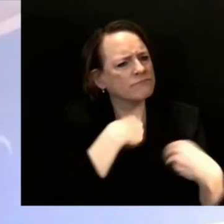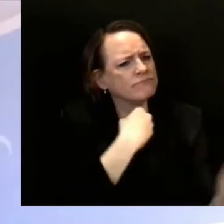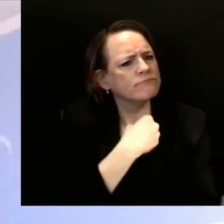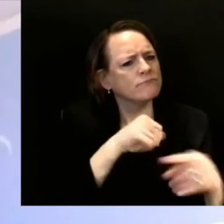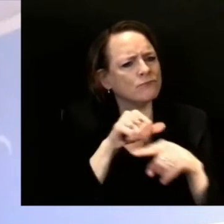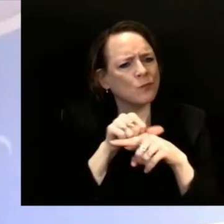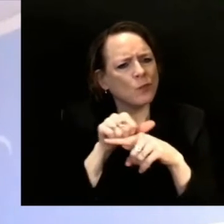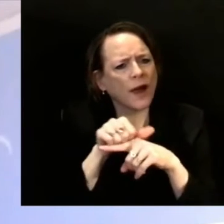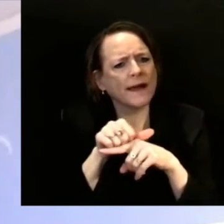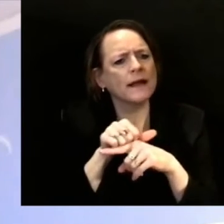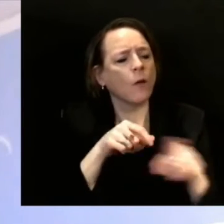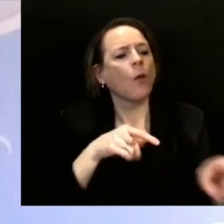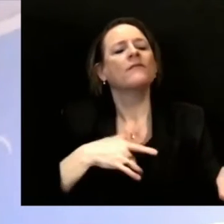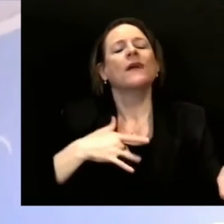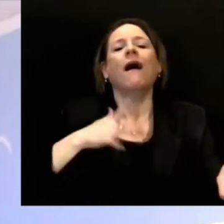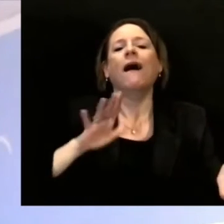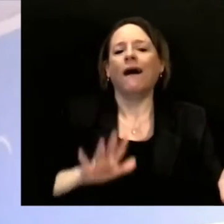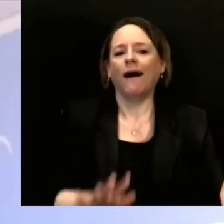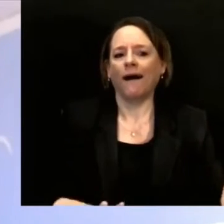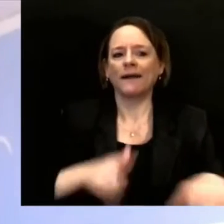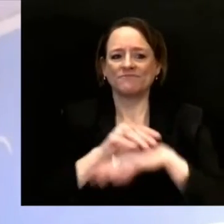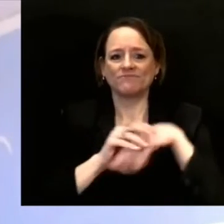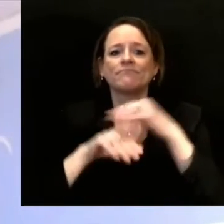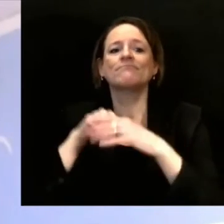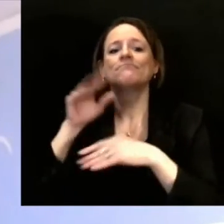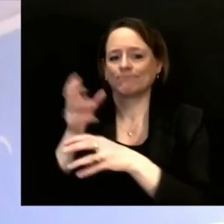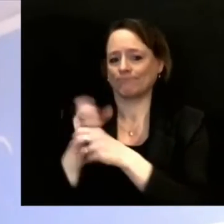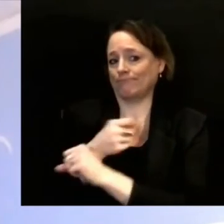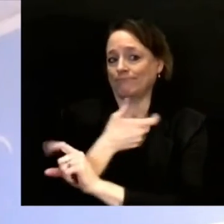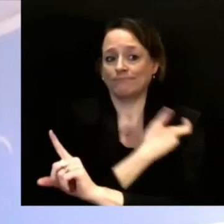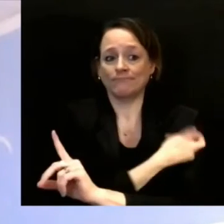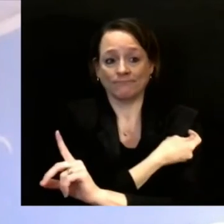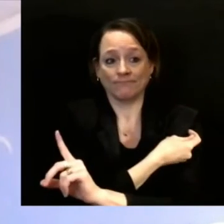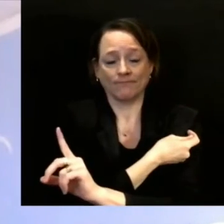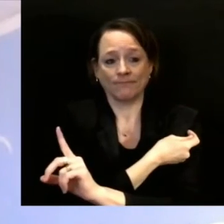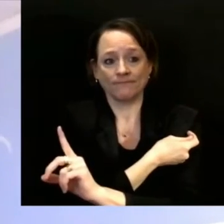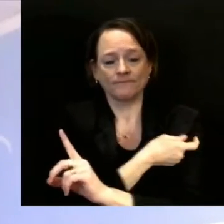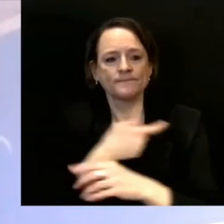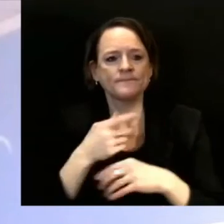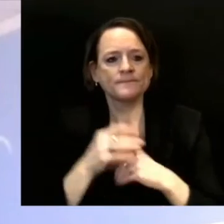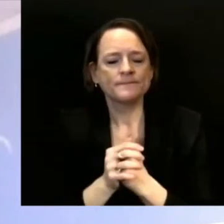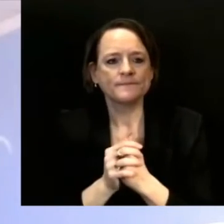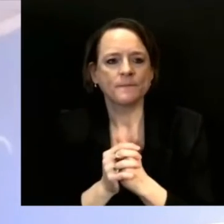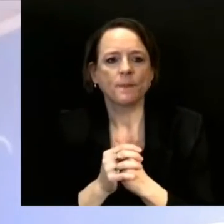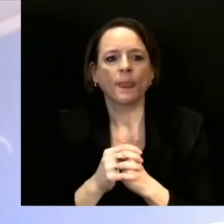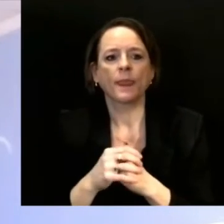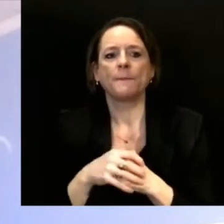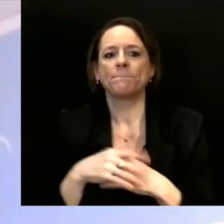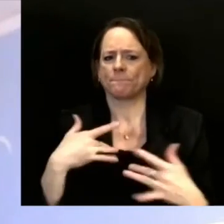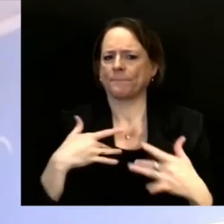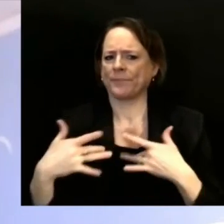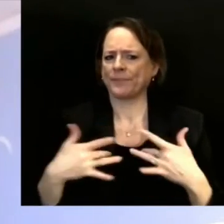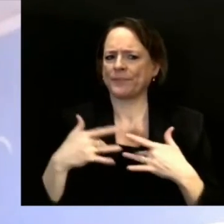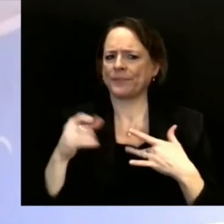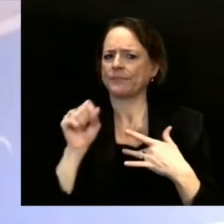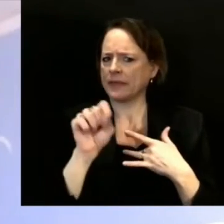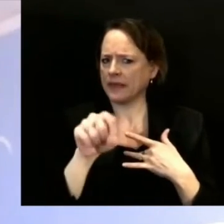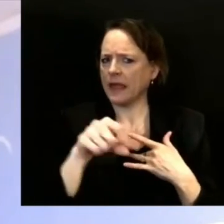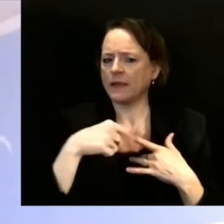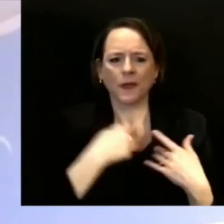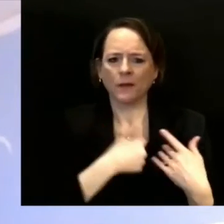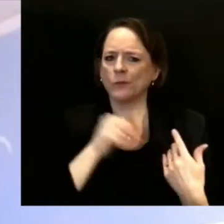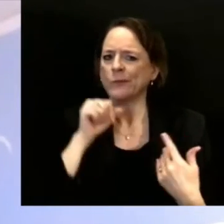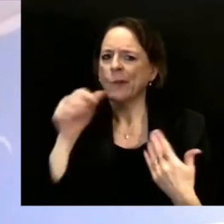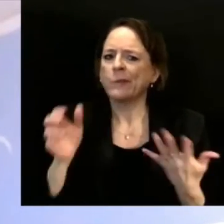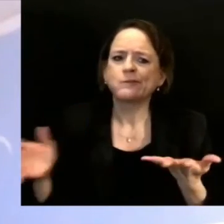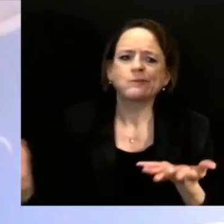it is something that we are concerned about in providing that information, recognizing that that's a key part of the success of this campaign.